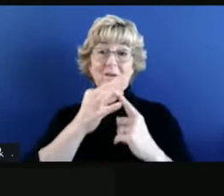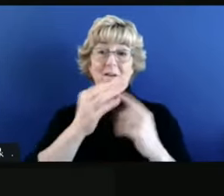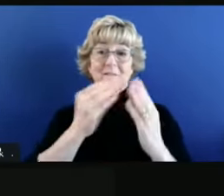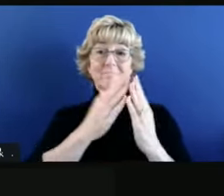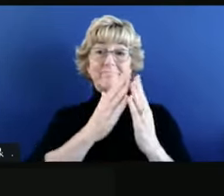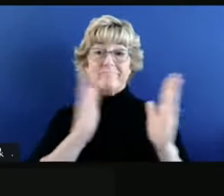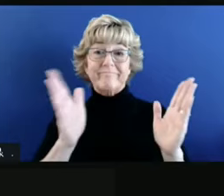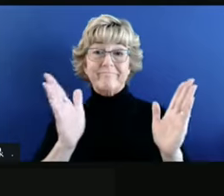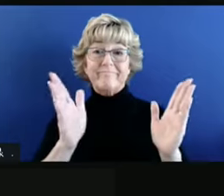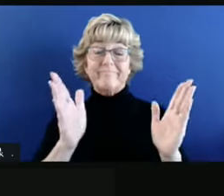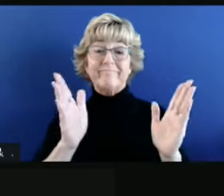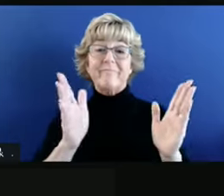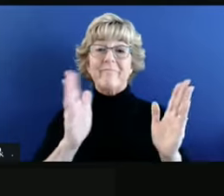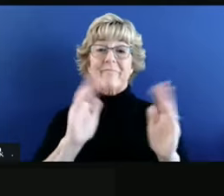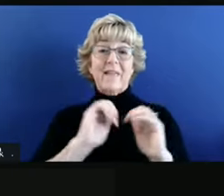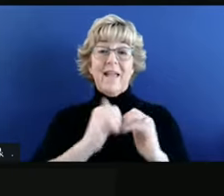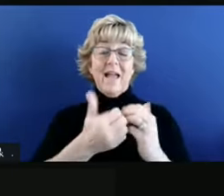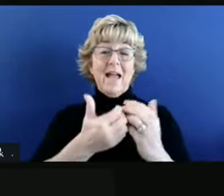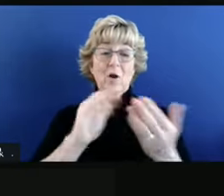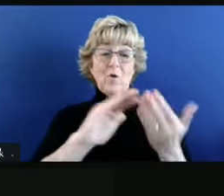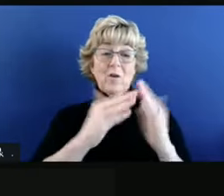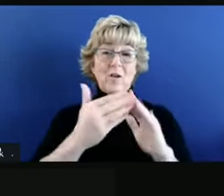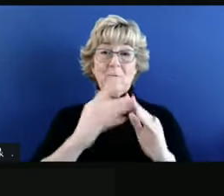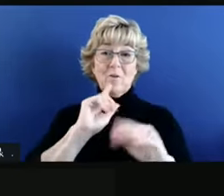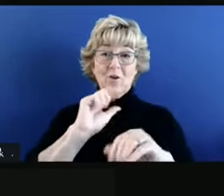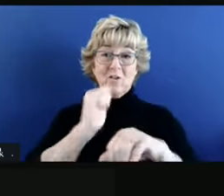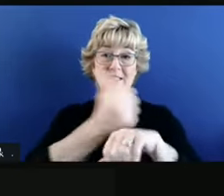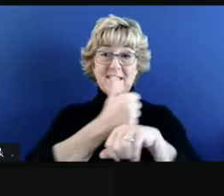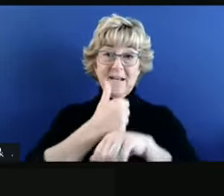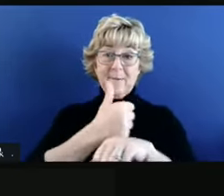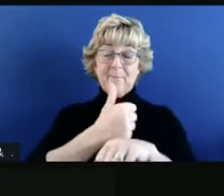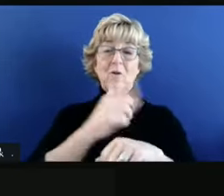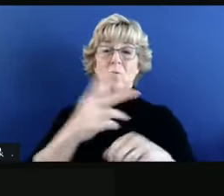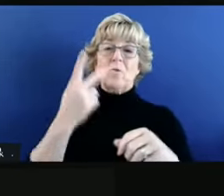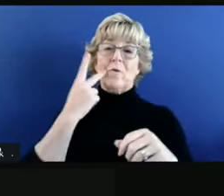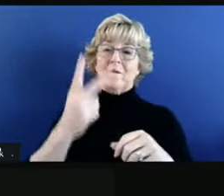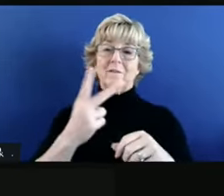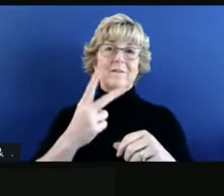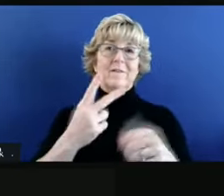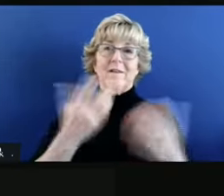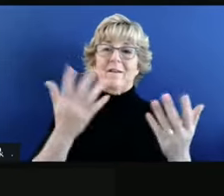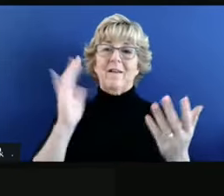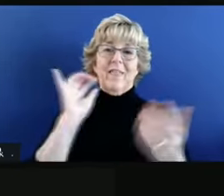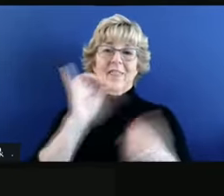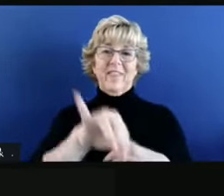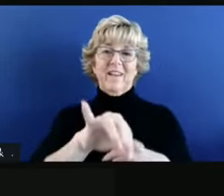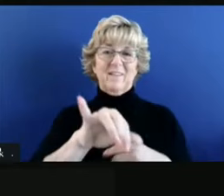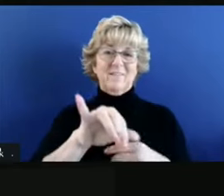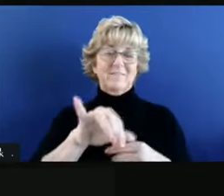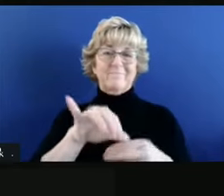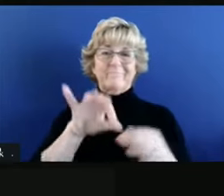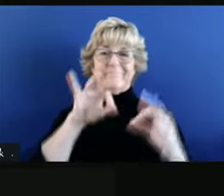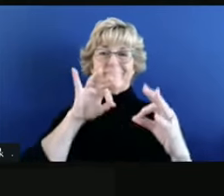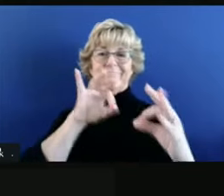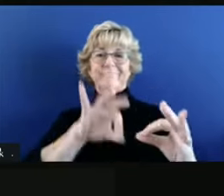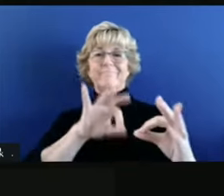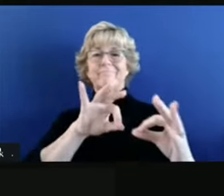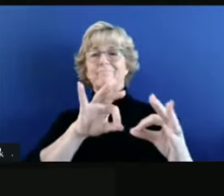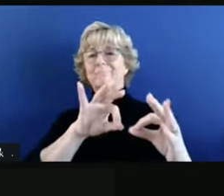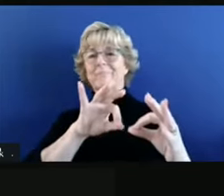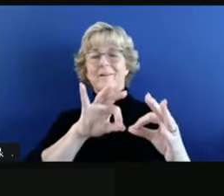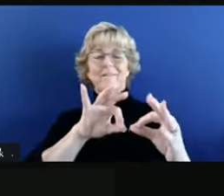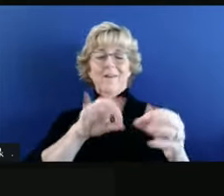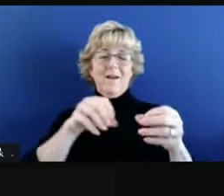characteristics of how our communities are set up, you see a perfect sort of storm of where